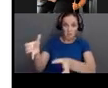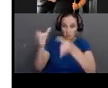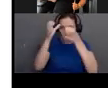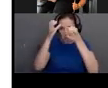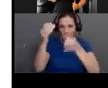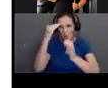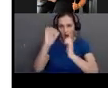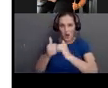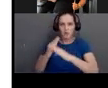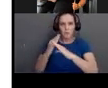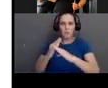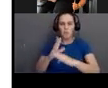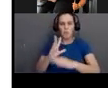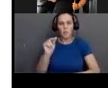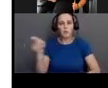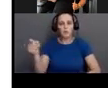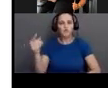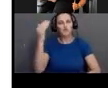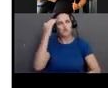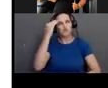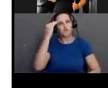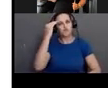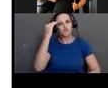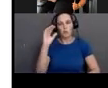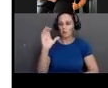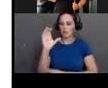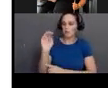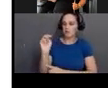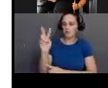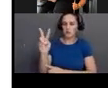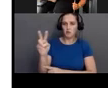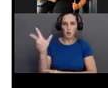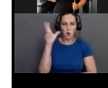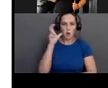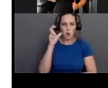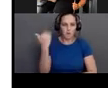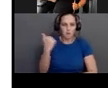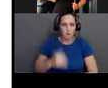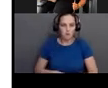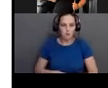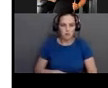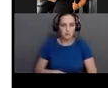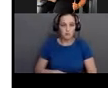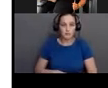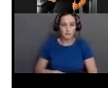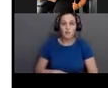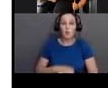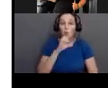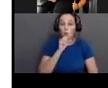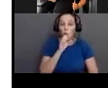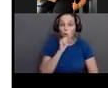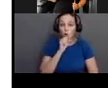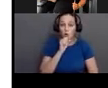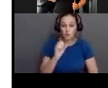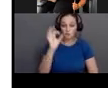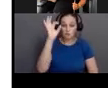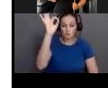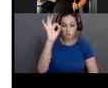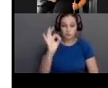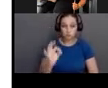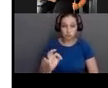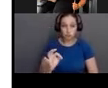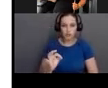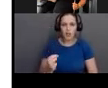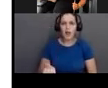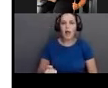they've just heard that term before. And then we've got to look at the orange dots, and those tell us the number of children who are disabled